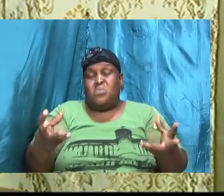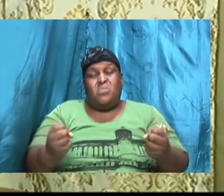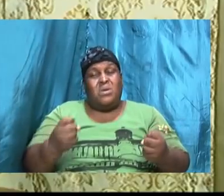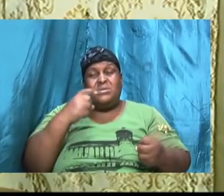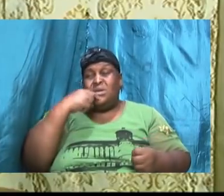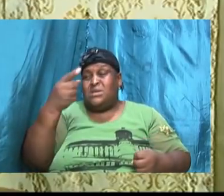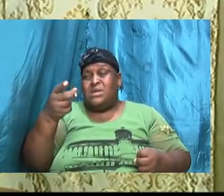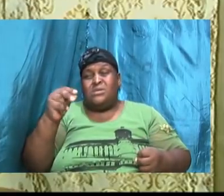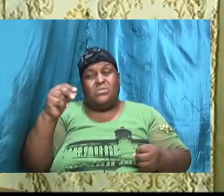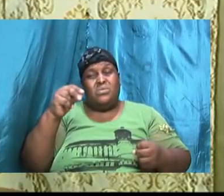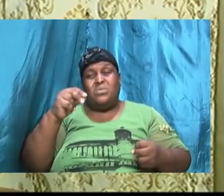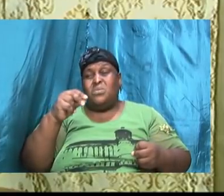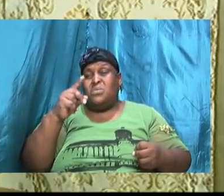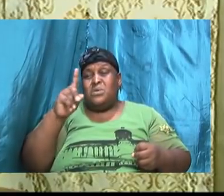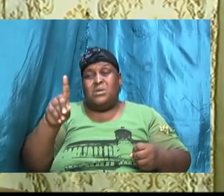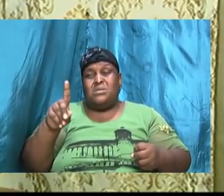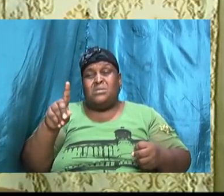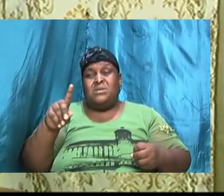because it is so rough.